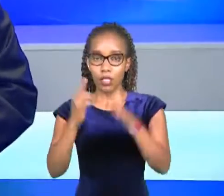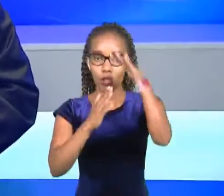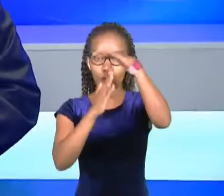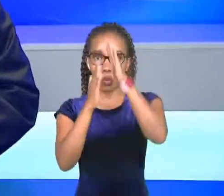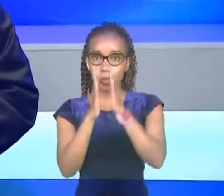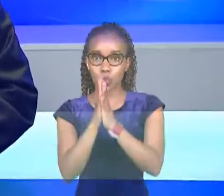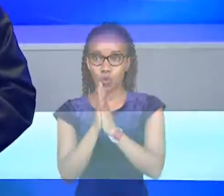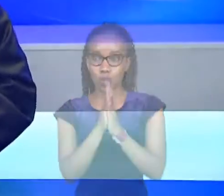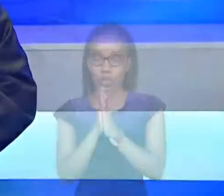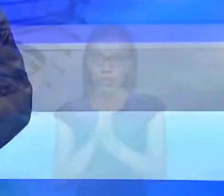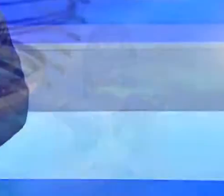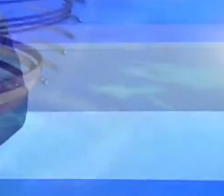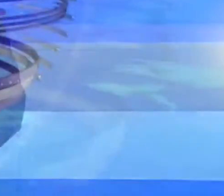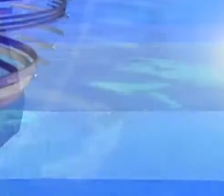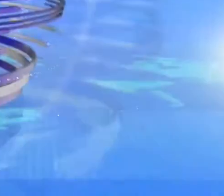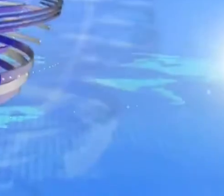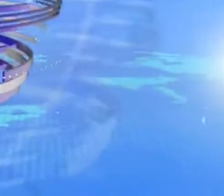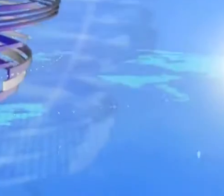highlights